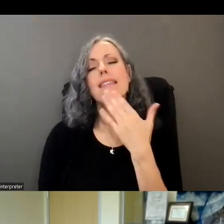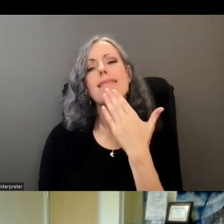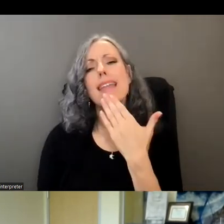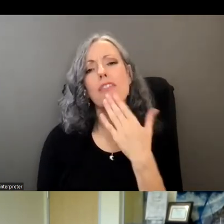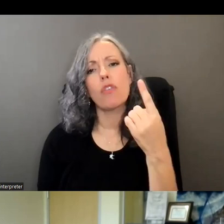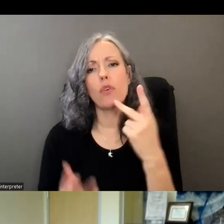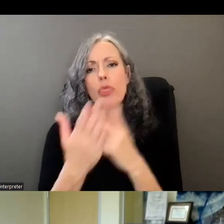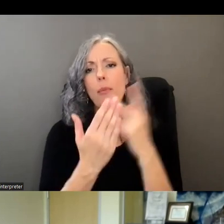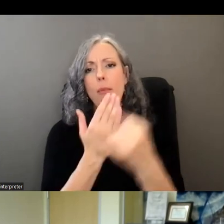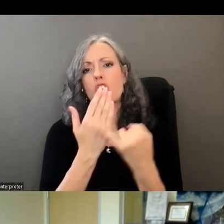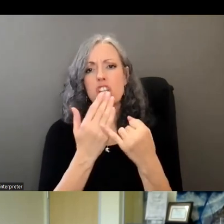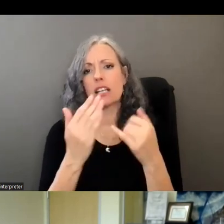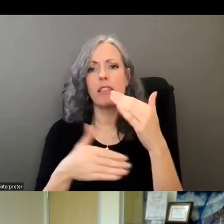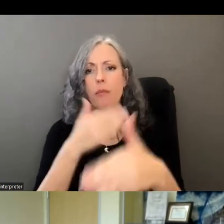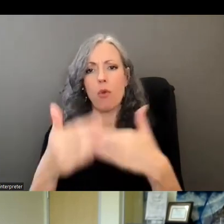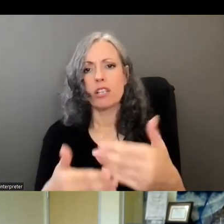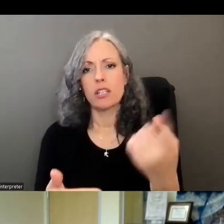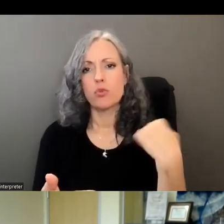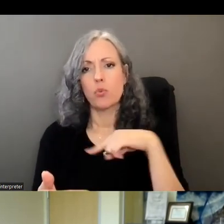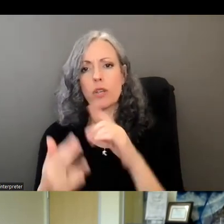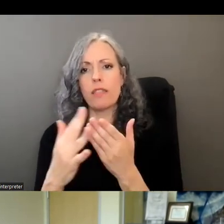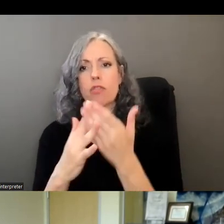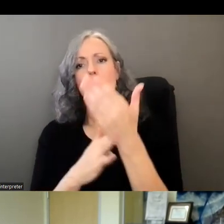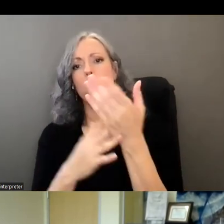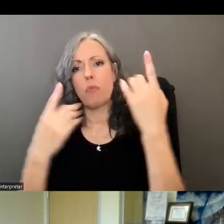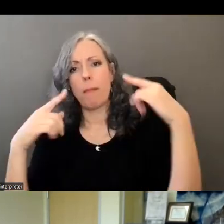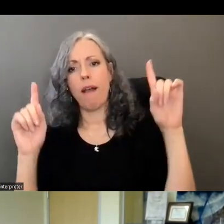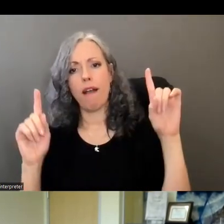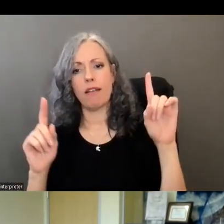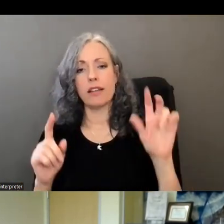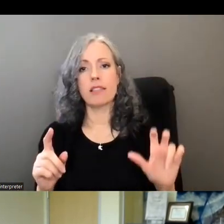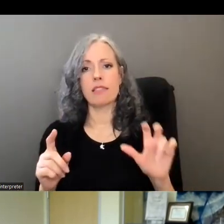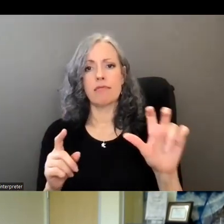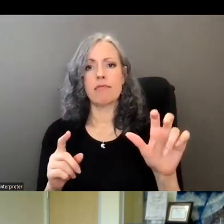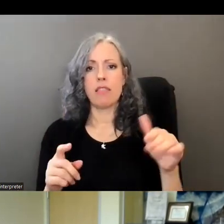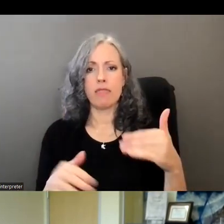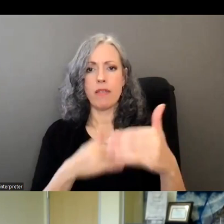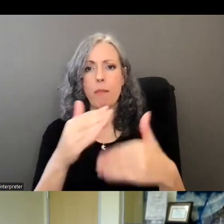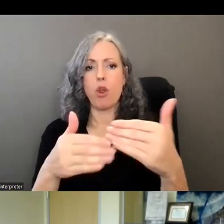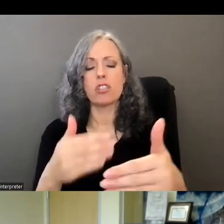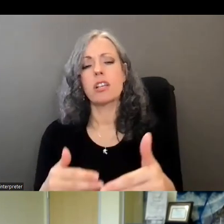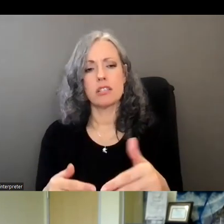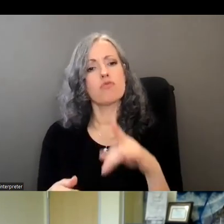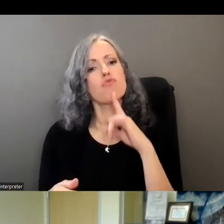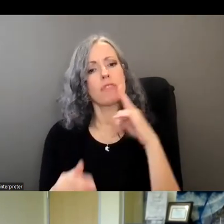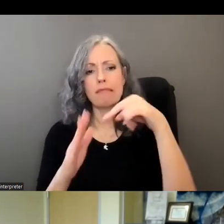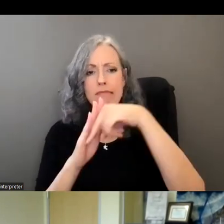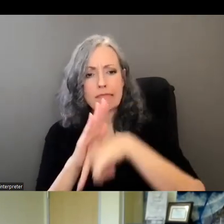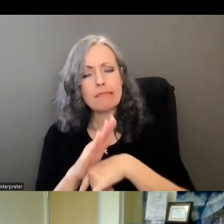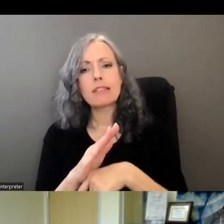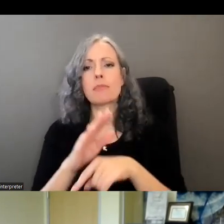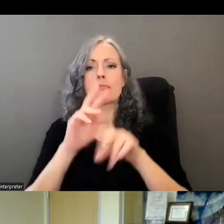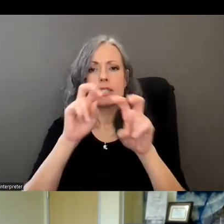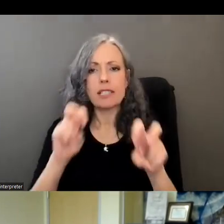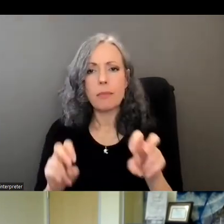and the process that we went through to me this stakeholder process represents the most comprehensive examination of the